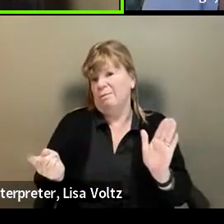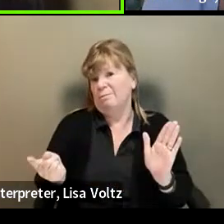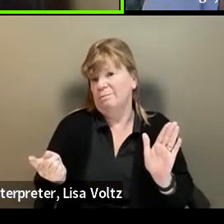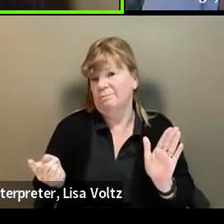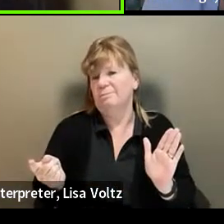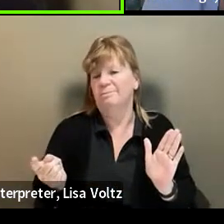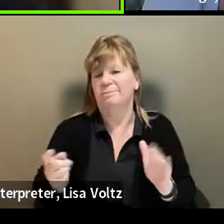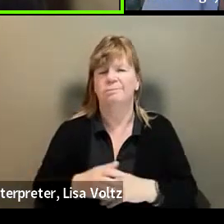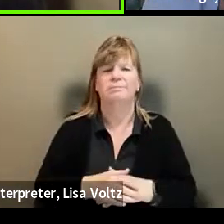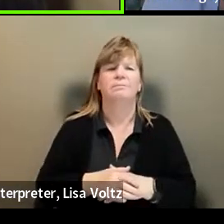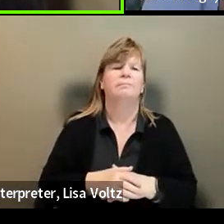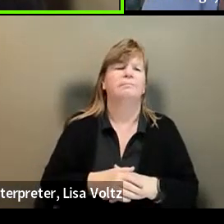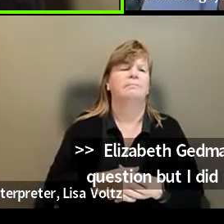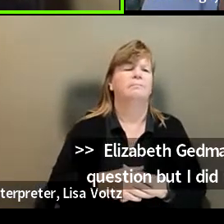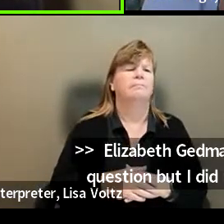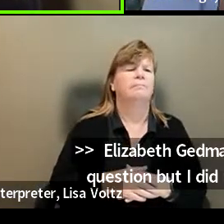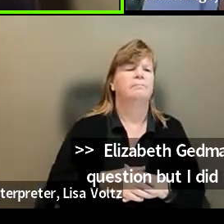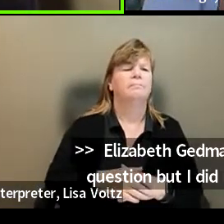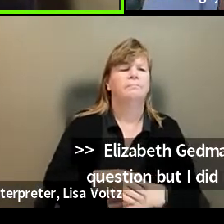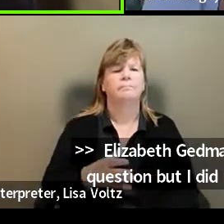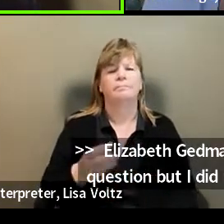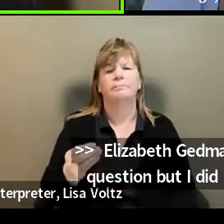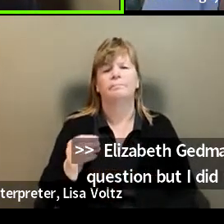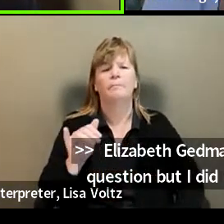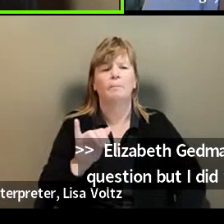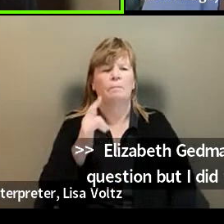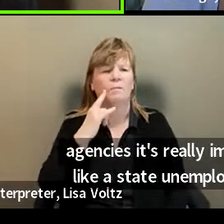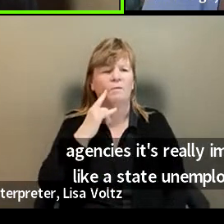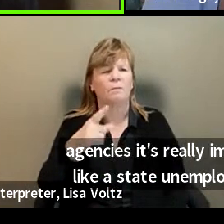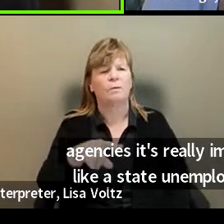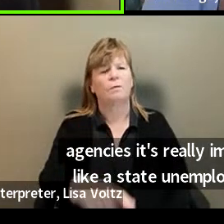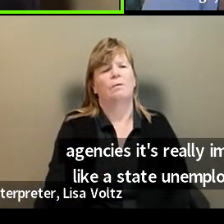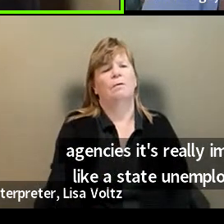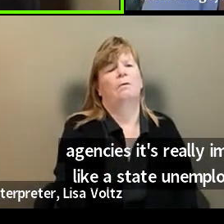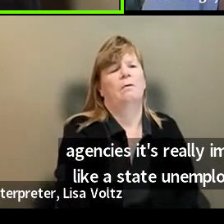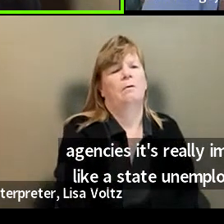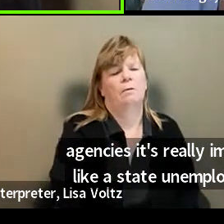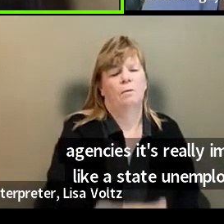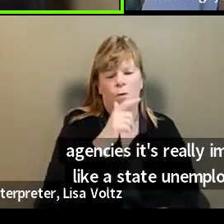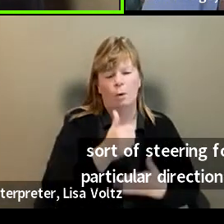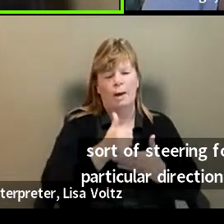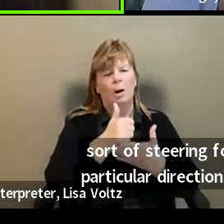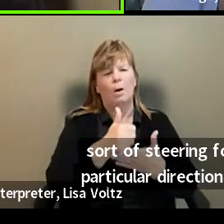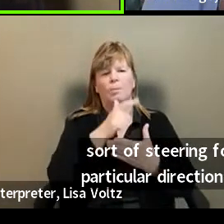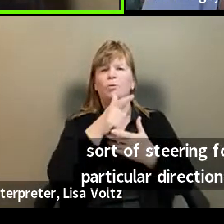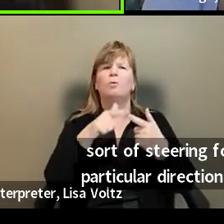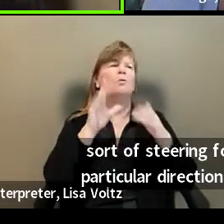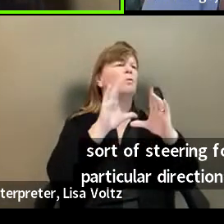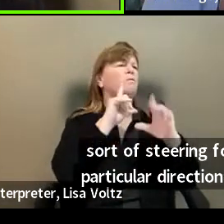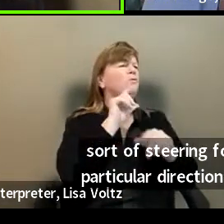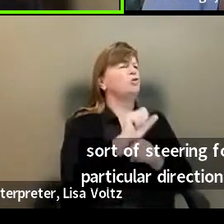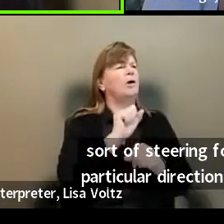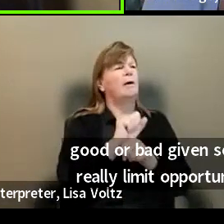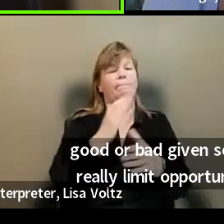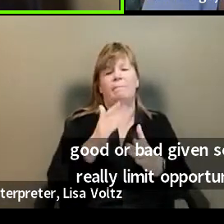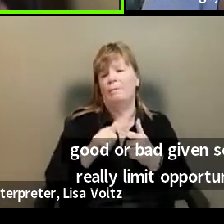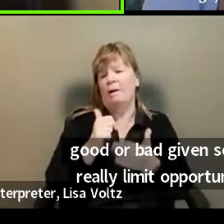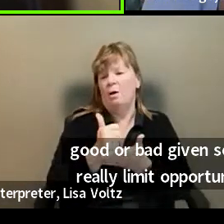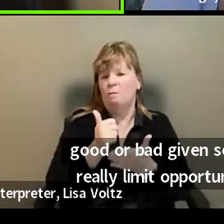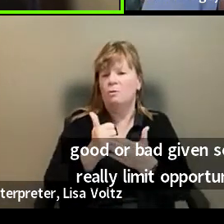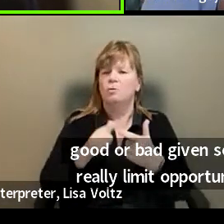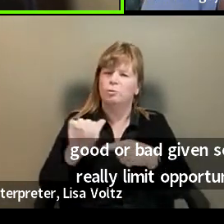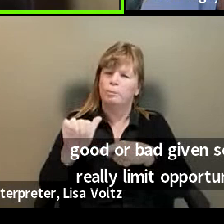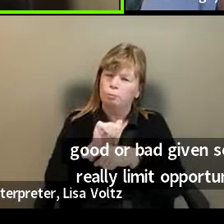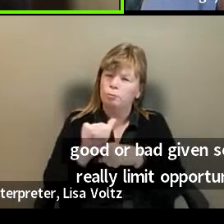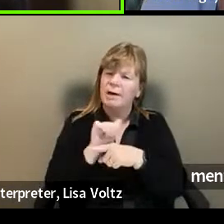mentioned, chair Burroughs. Um, and then also for those who are helping job seekers, um, it could be really helpful to practice